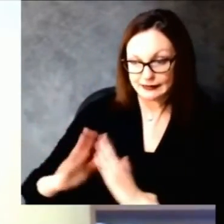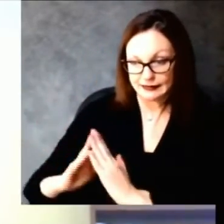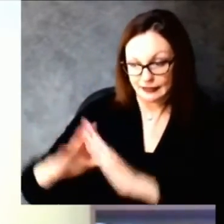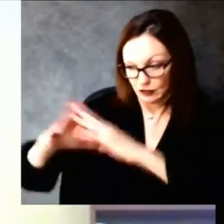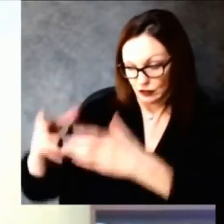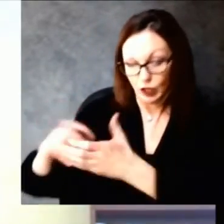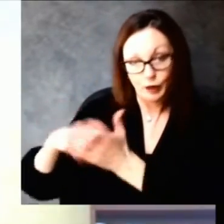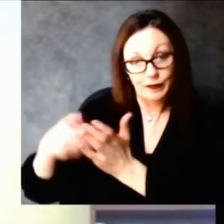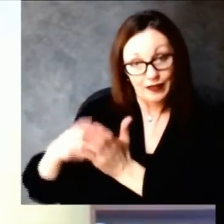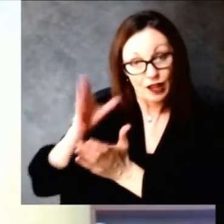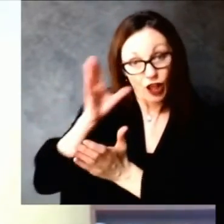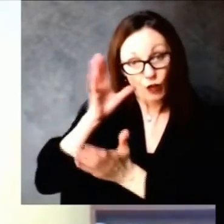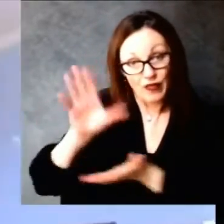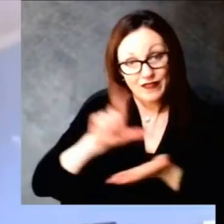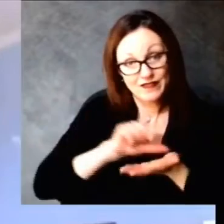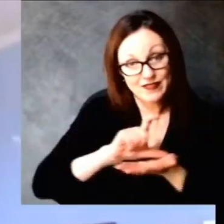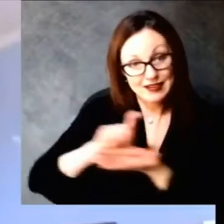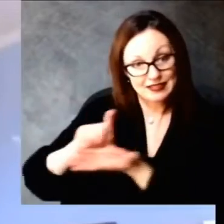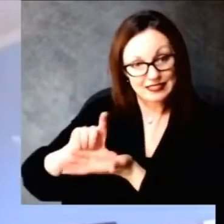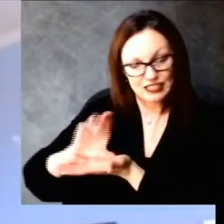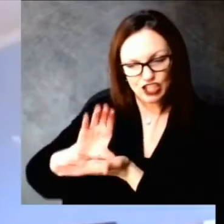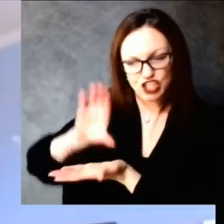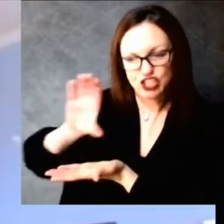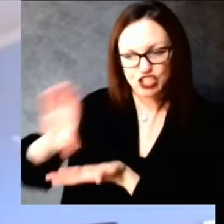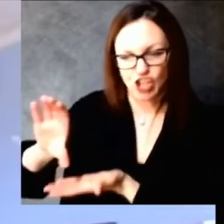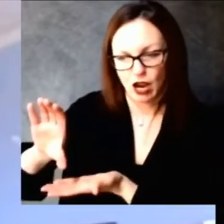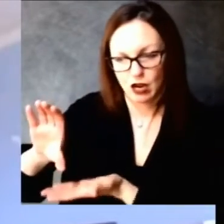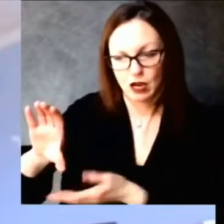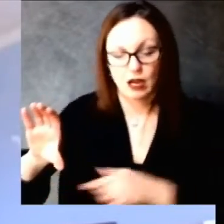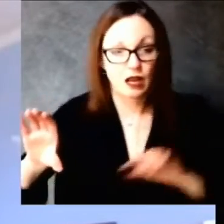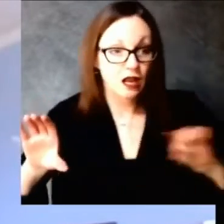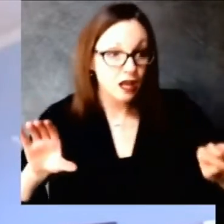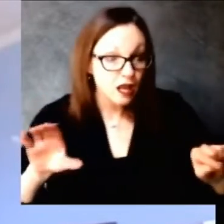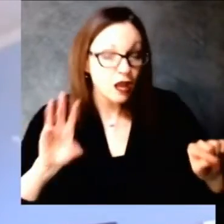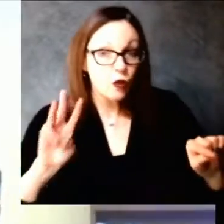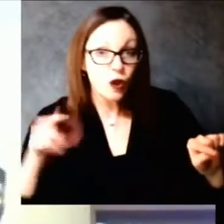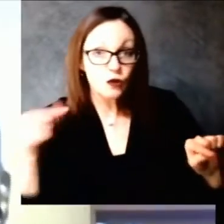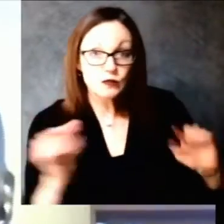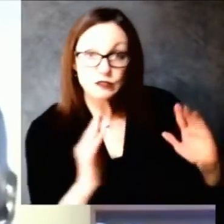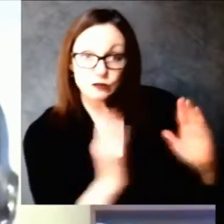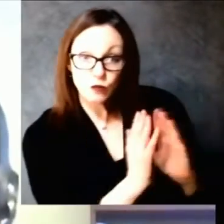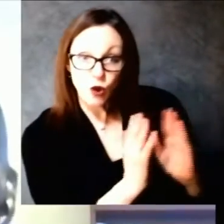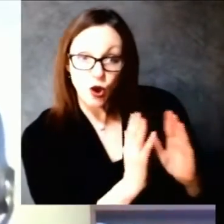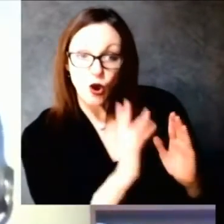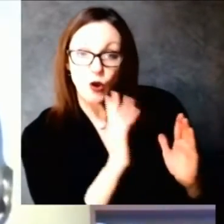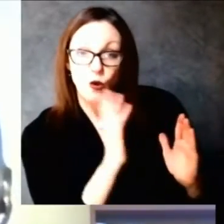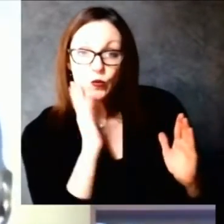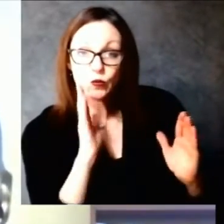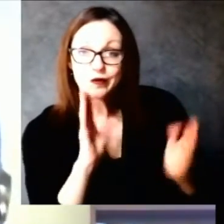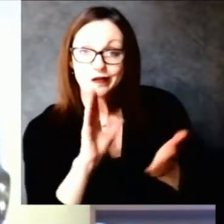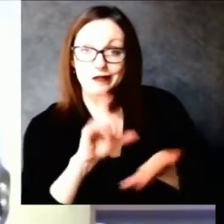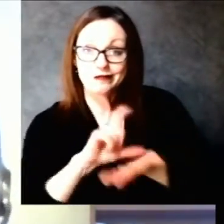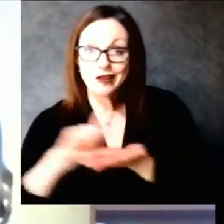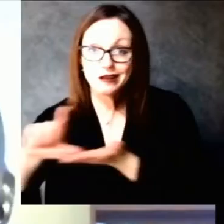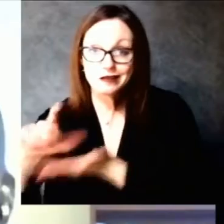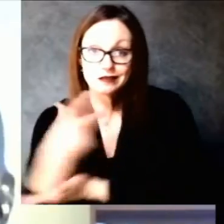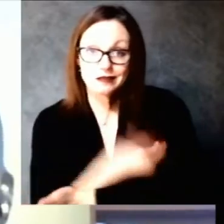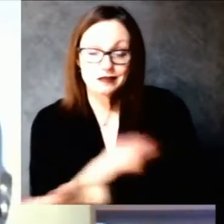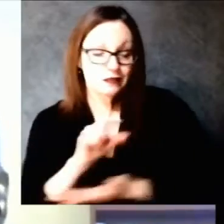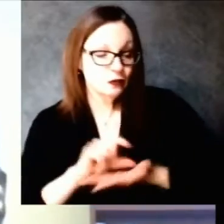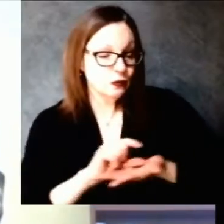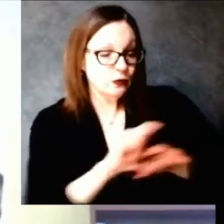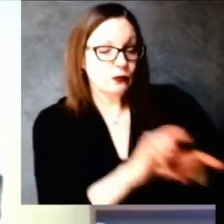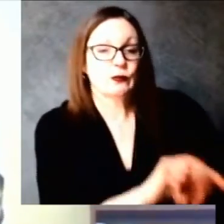not dr shower correct so um it is something uh i meet regularly with